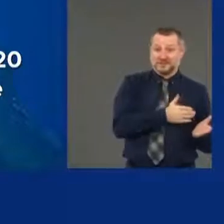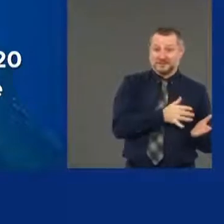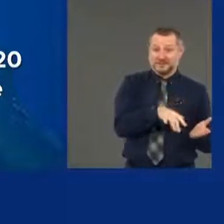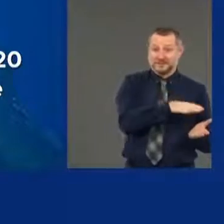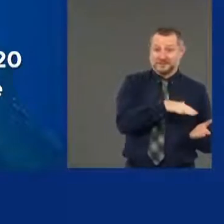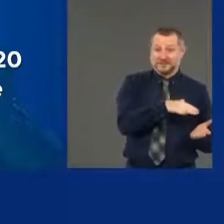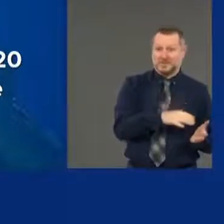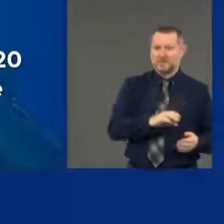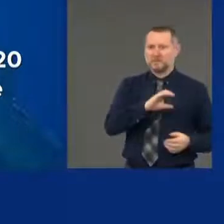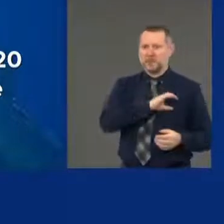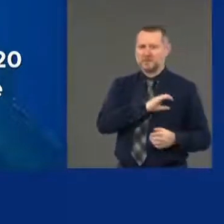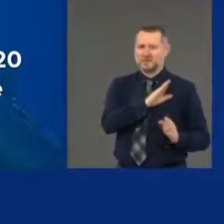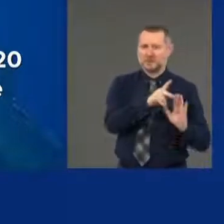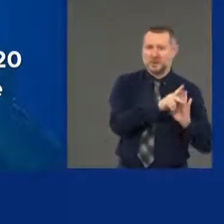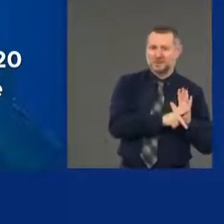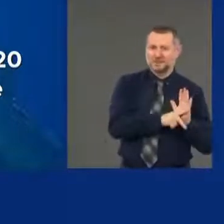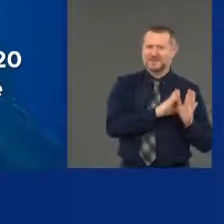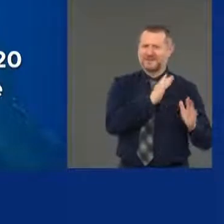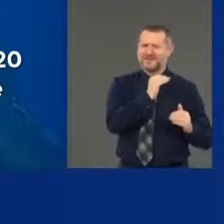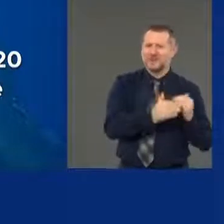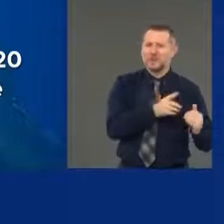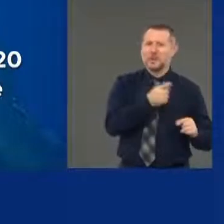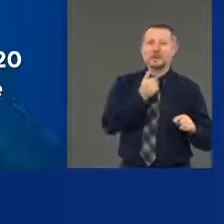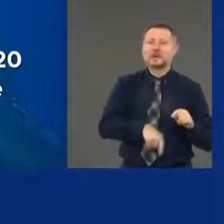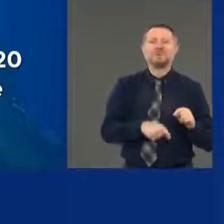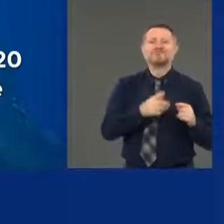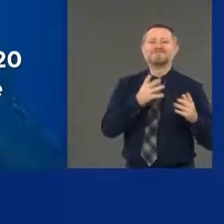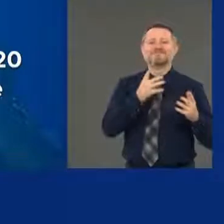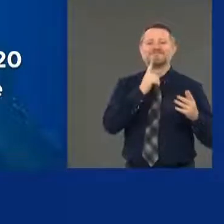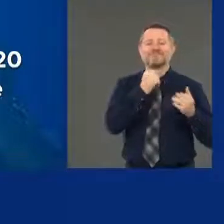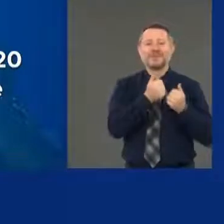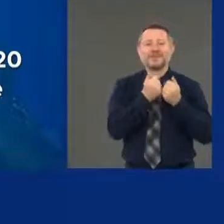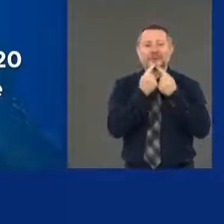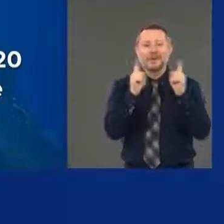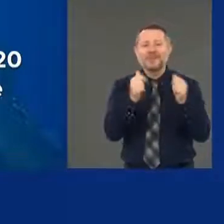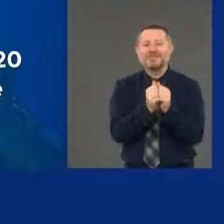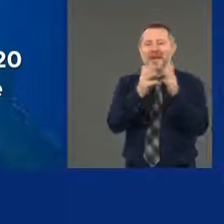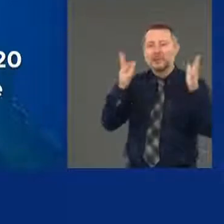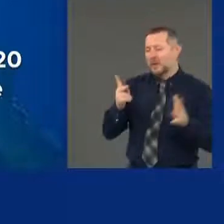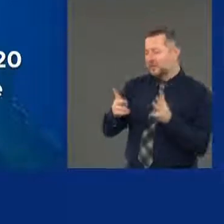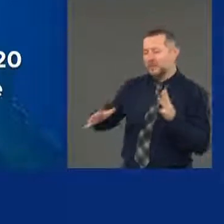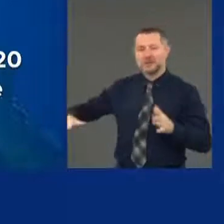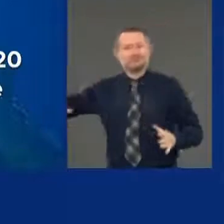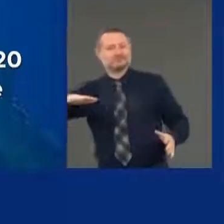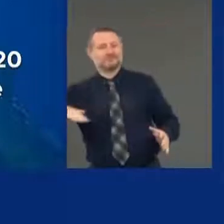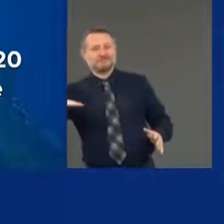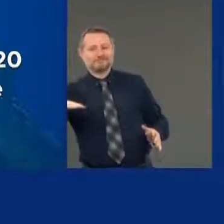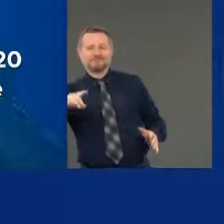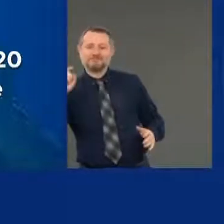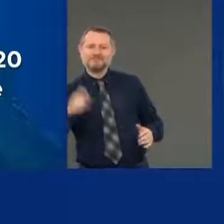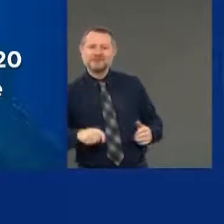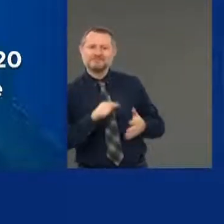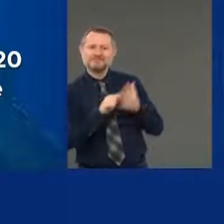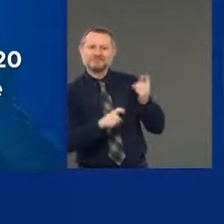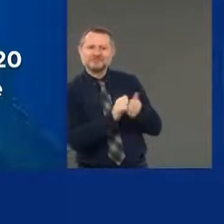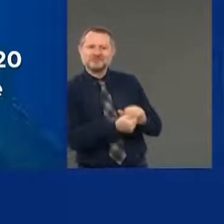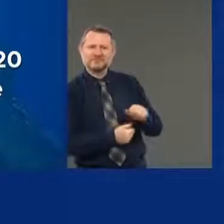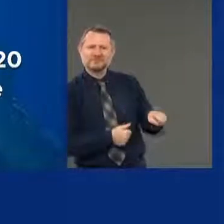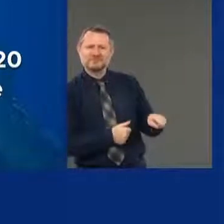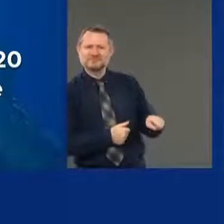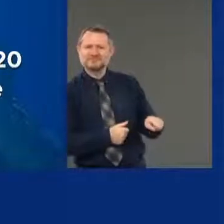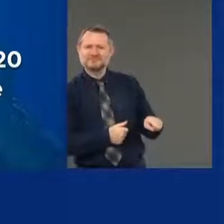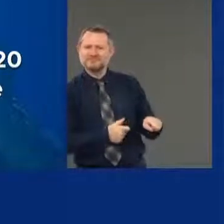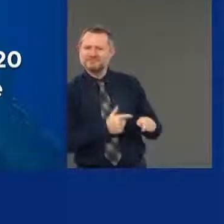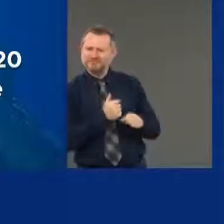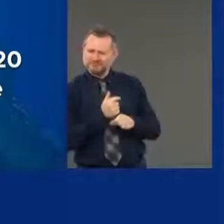does not work without the trust of the community. Period. Period. You can't